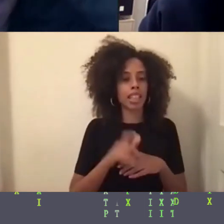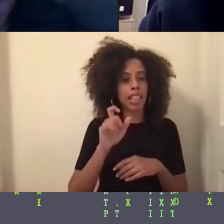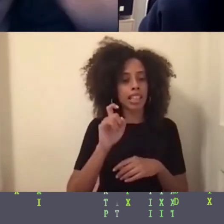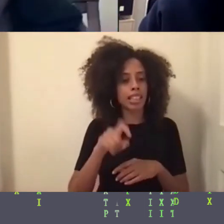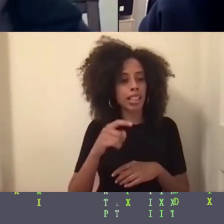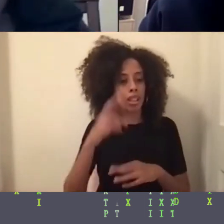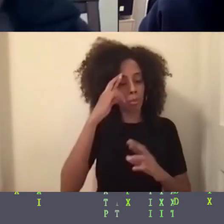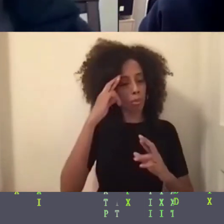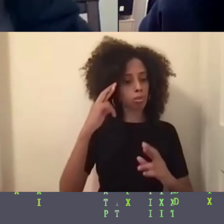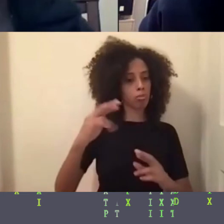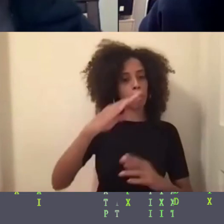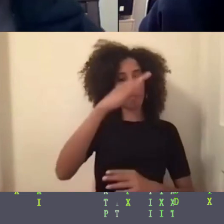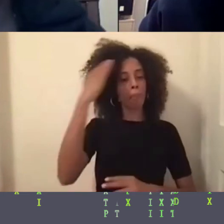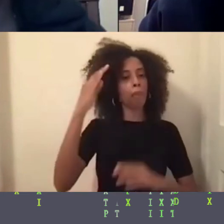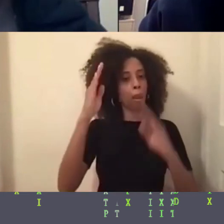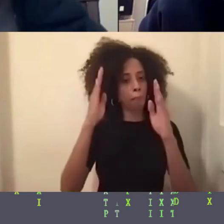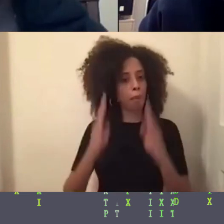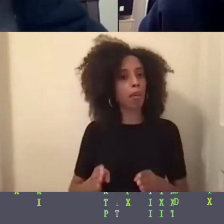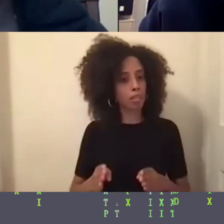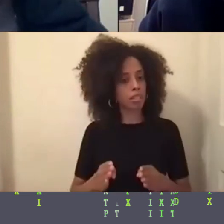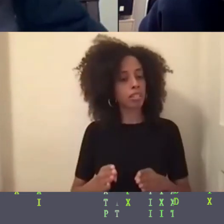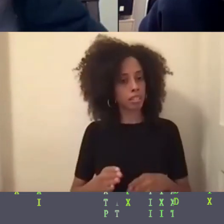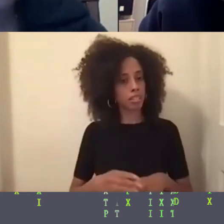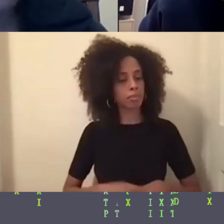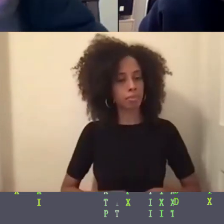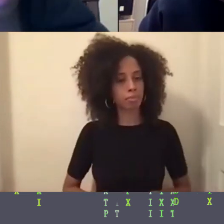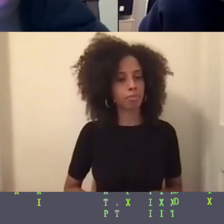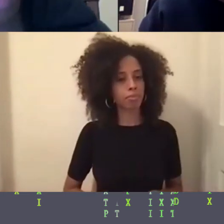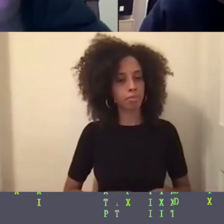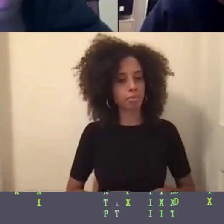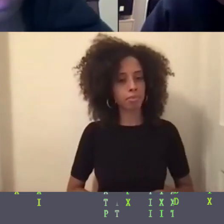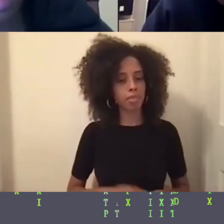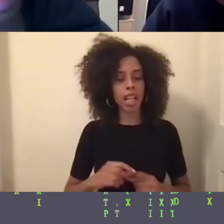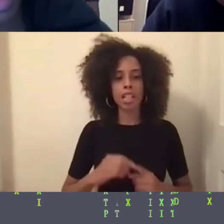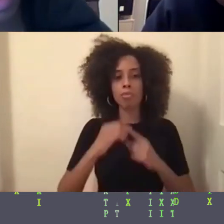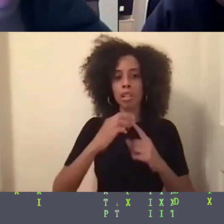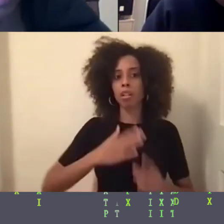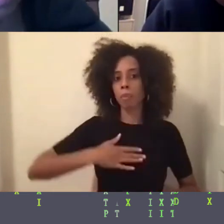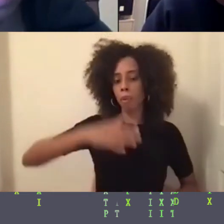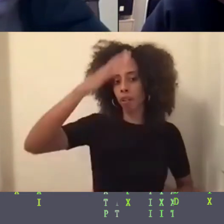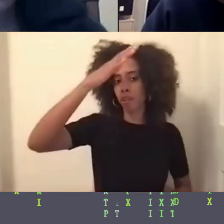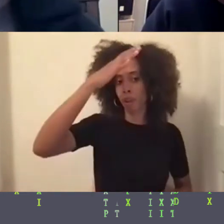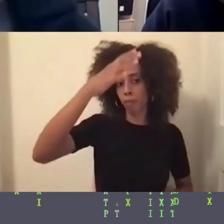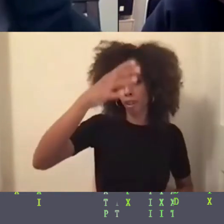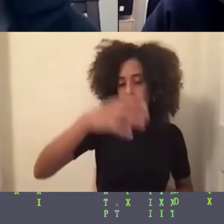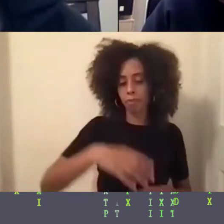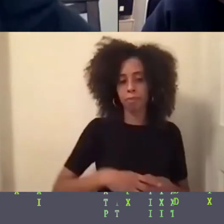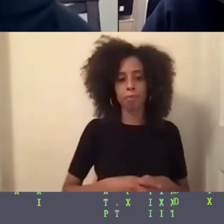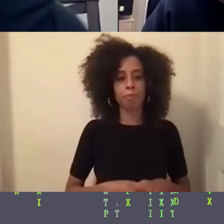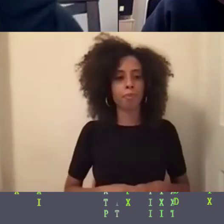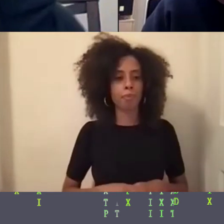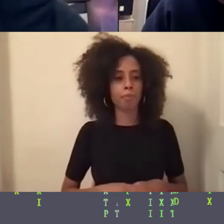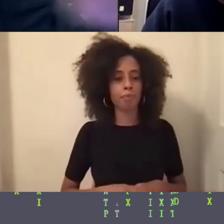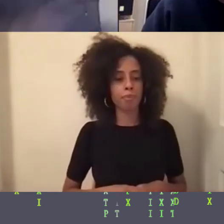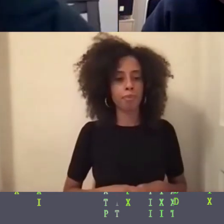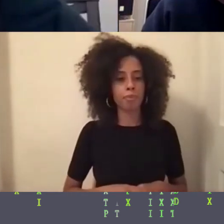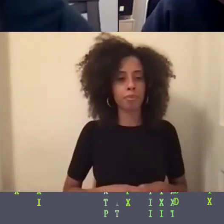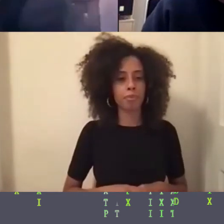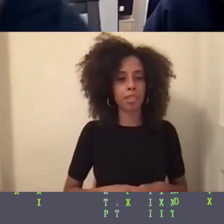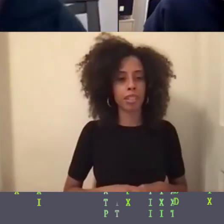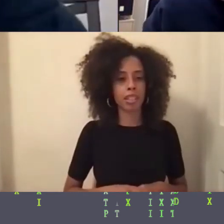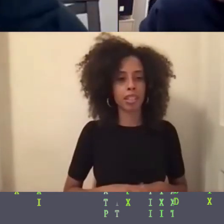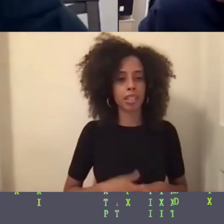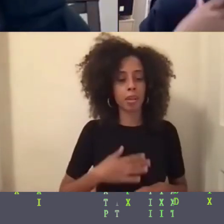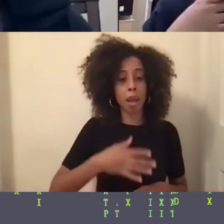politics, um, especially my grandfather. And, and as my mom is getting older,